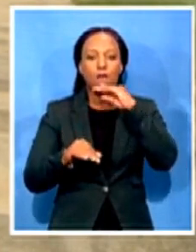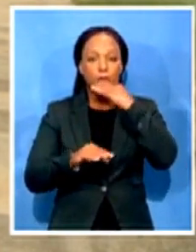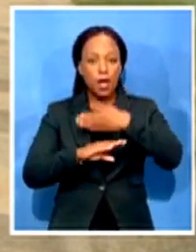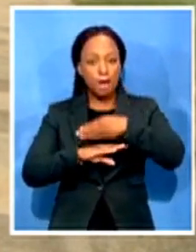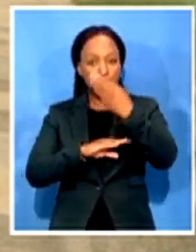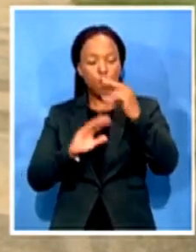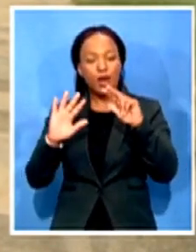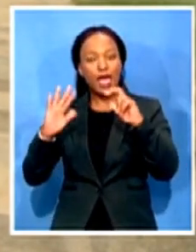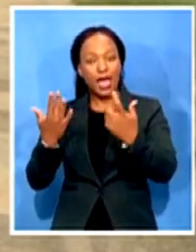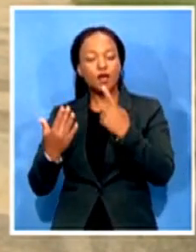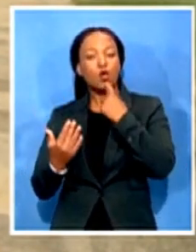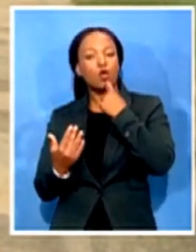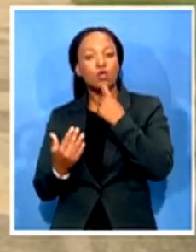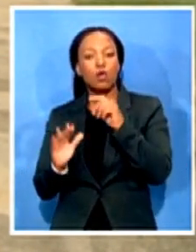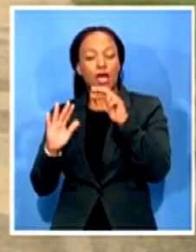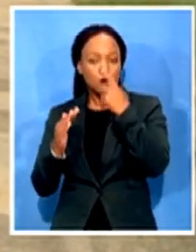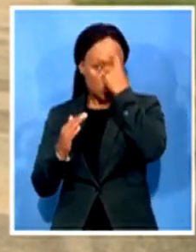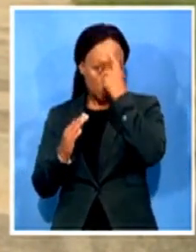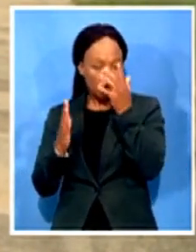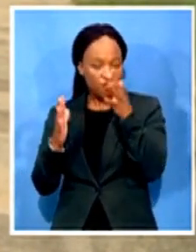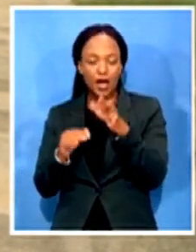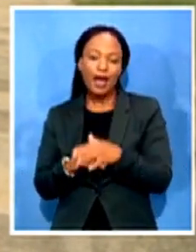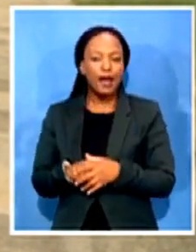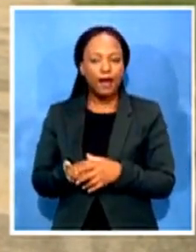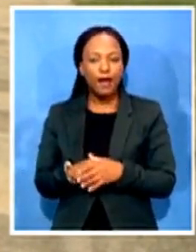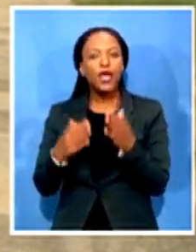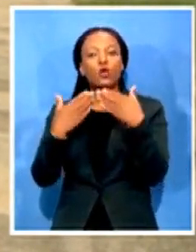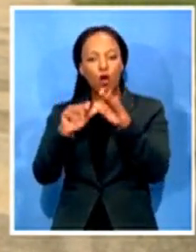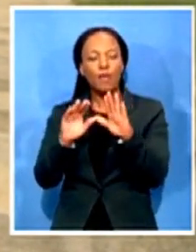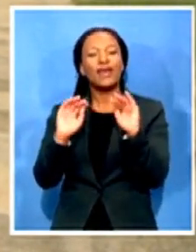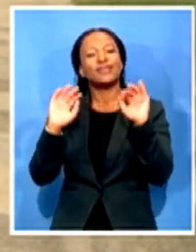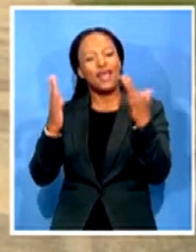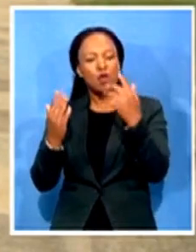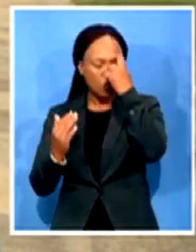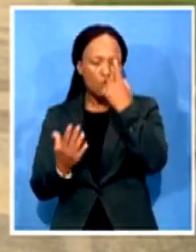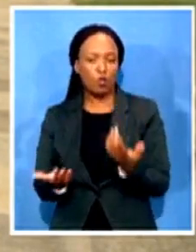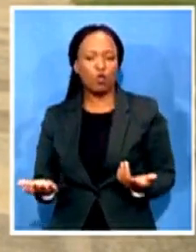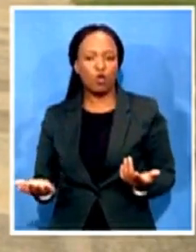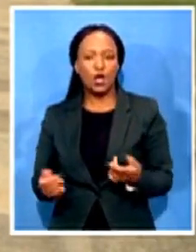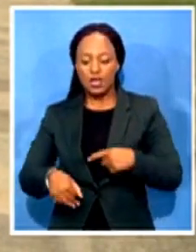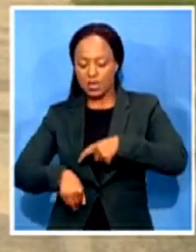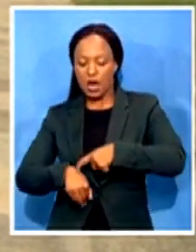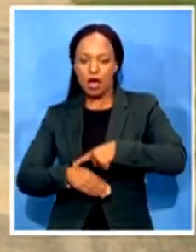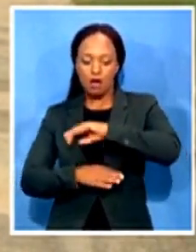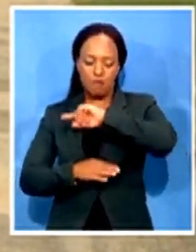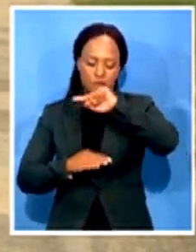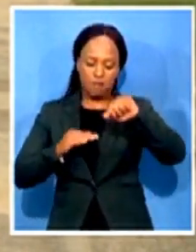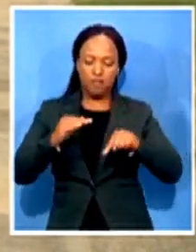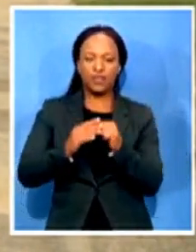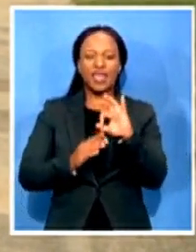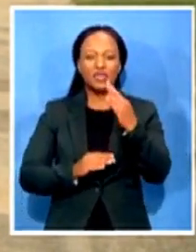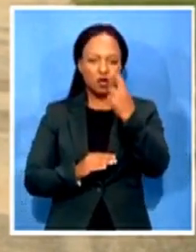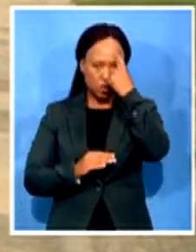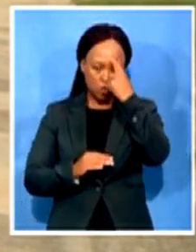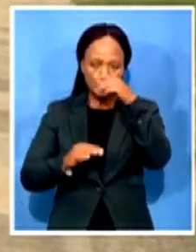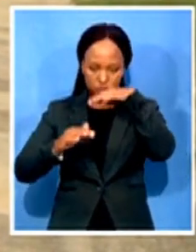at about 10 that's the Mozambican side by 3 o'clock he was only getting to the South African side by 5